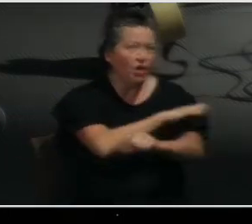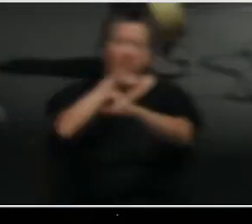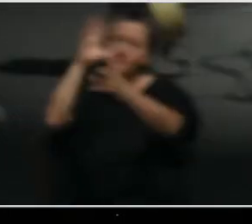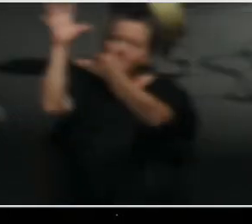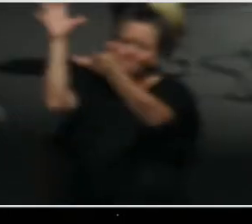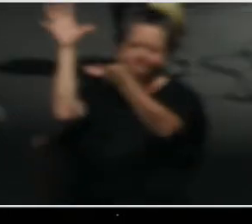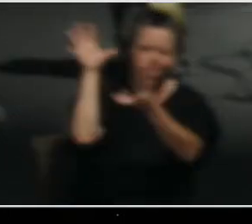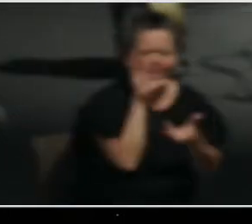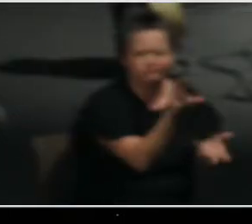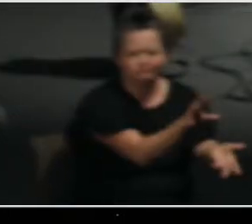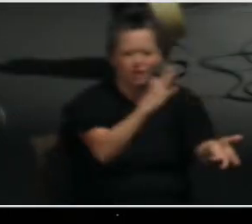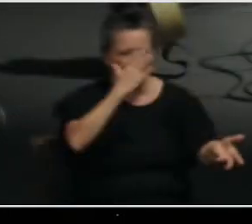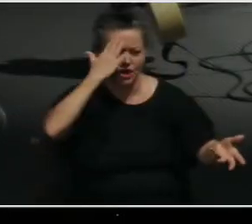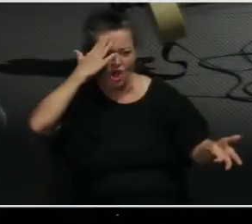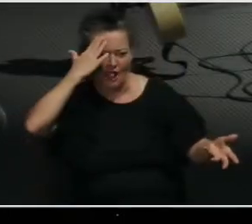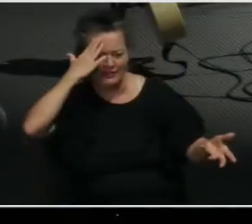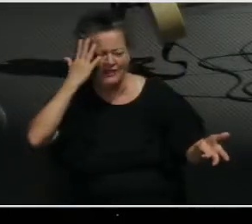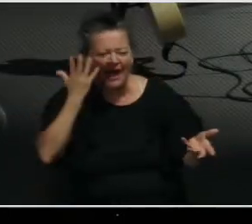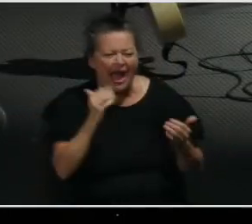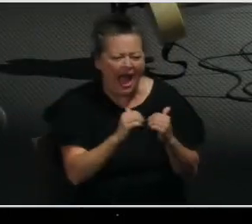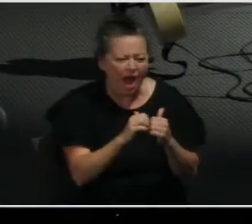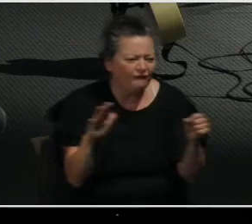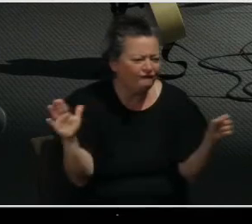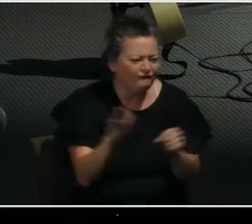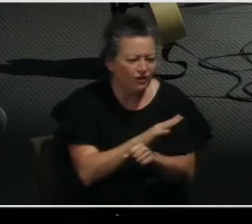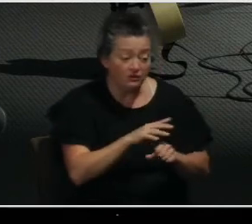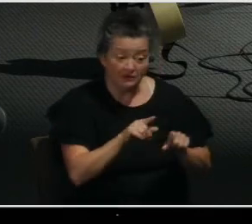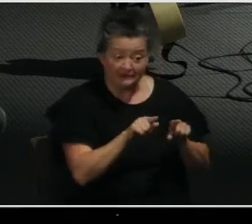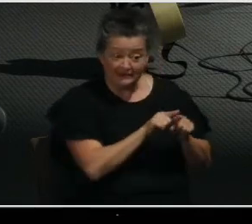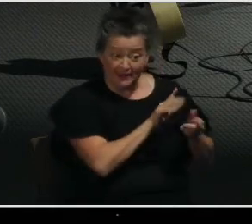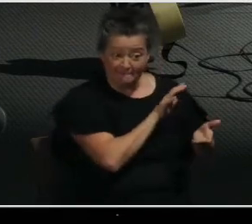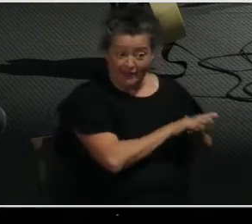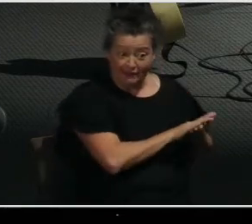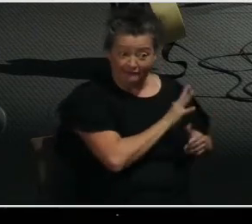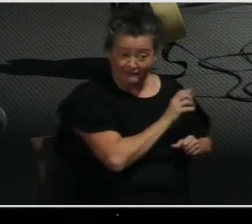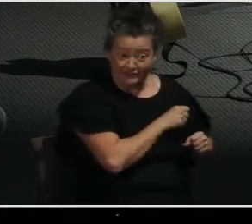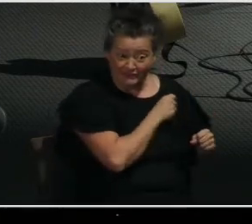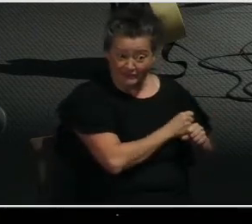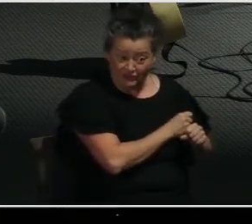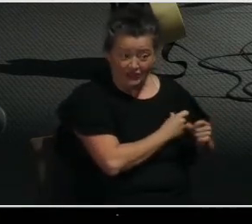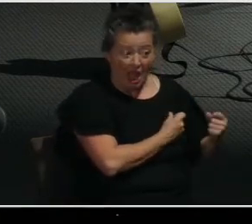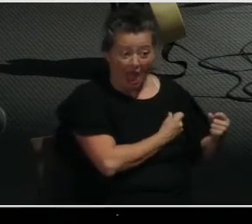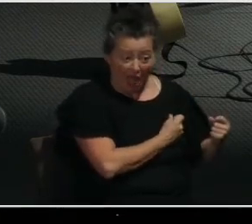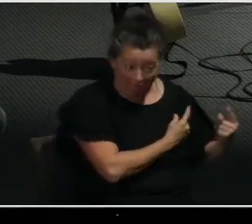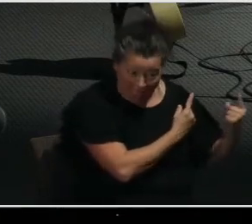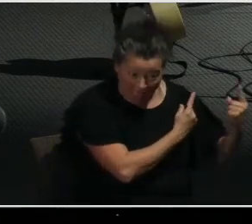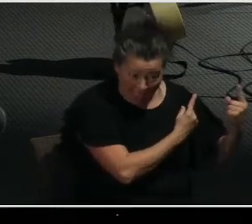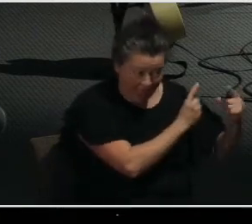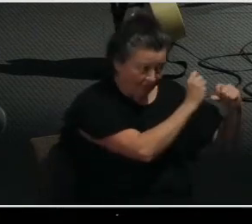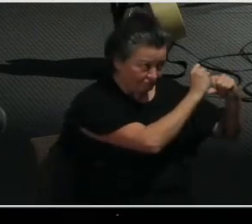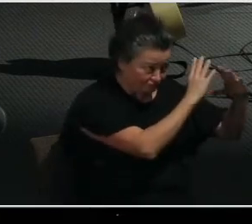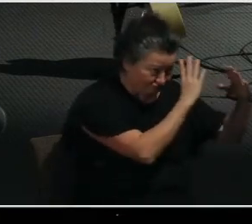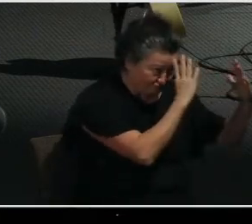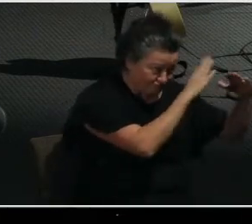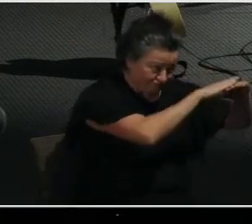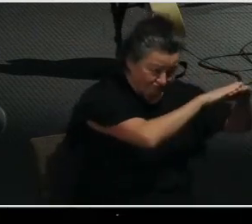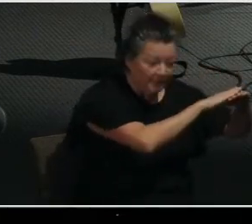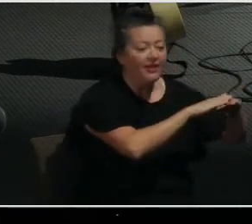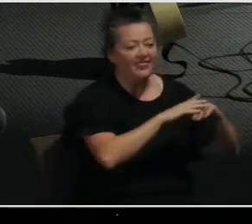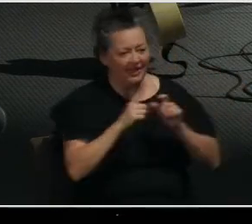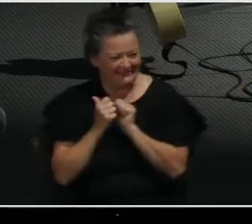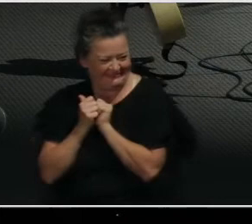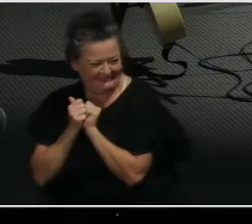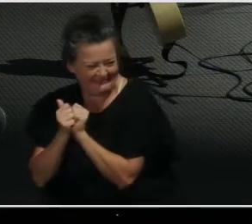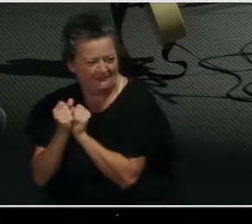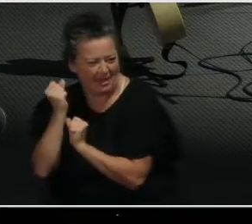God day after day, month after month, year after year, soaking in his word, living from the spirit, and